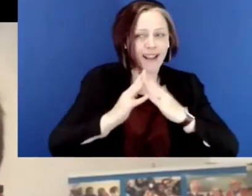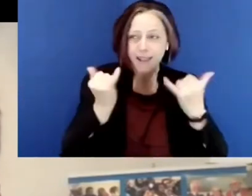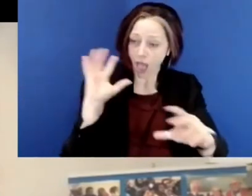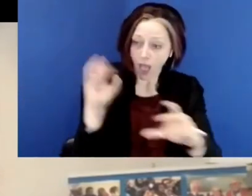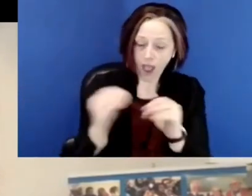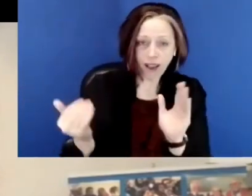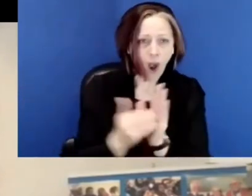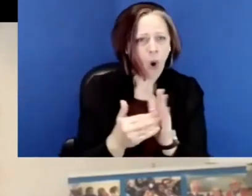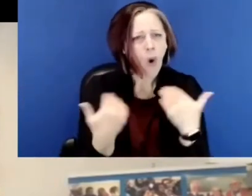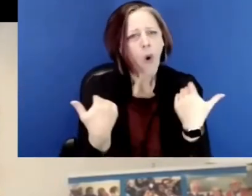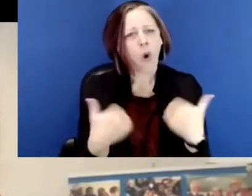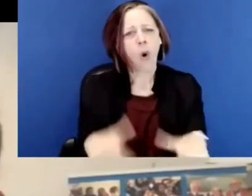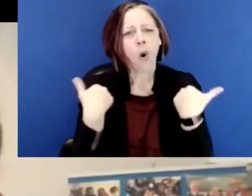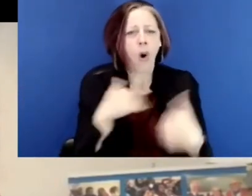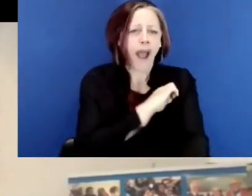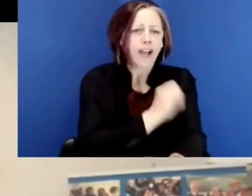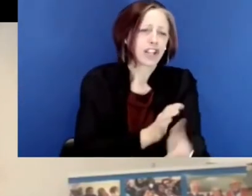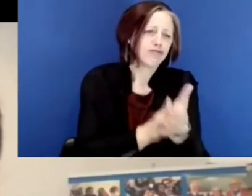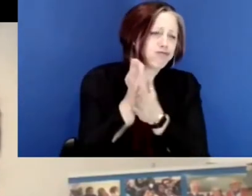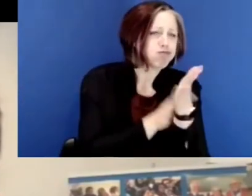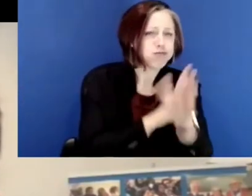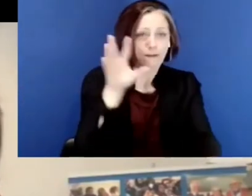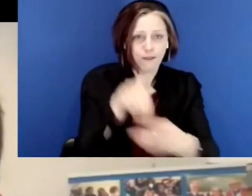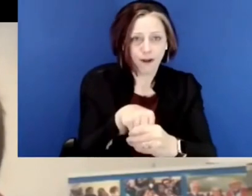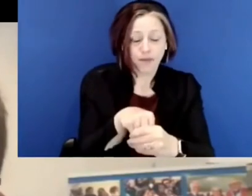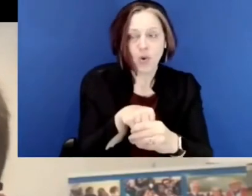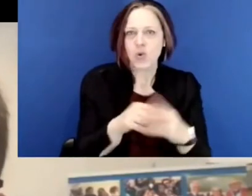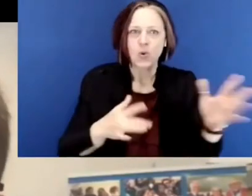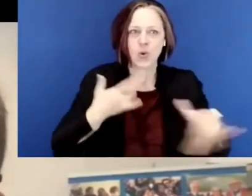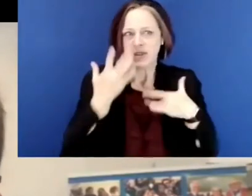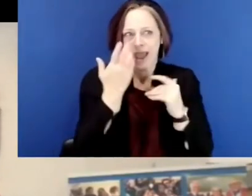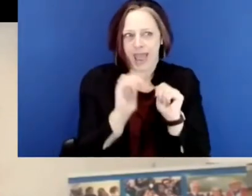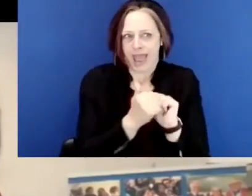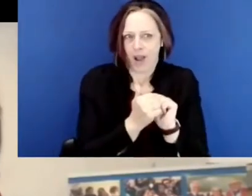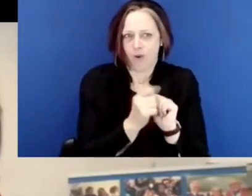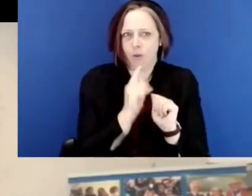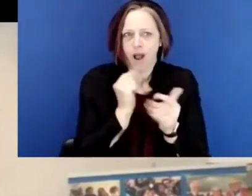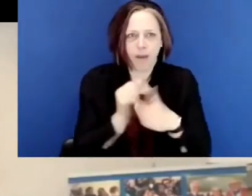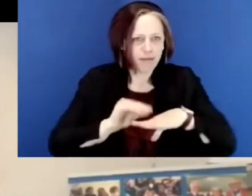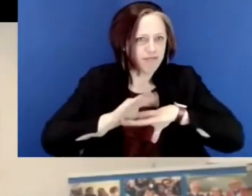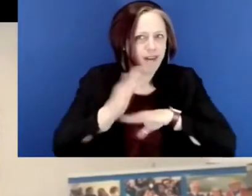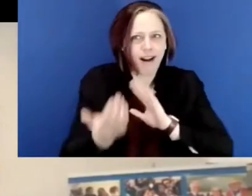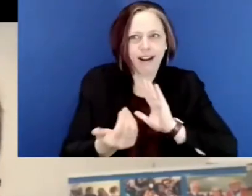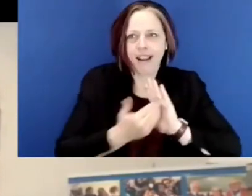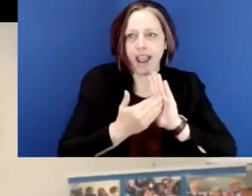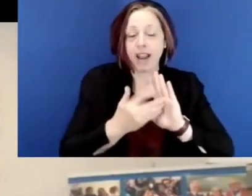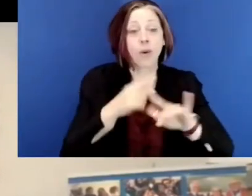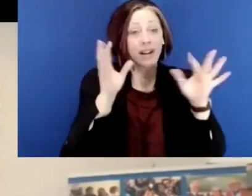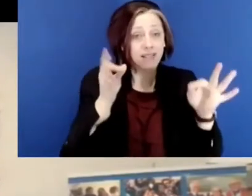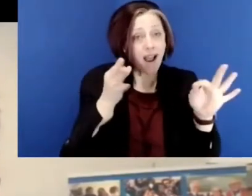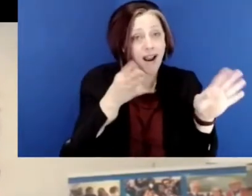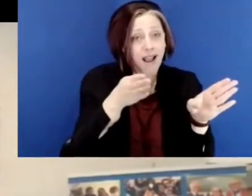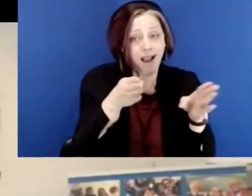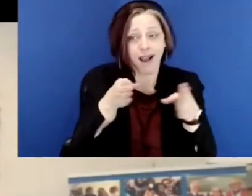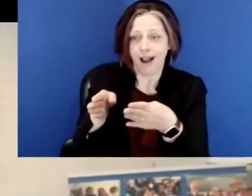creation, um, you know, just gave a lot of energy. And I'm, I'm, I'm anxious to see how that will re-energize